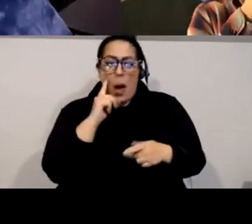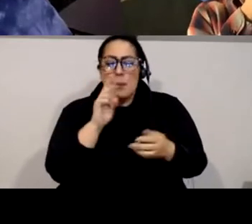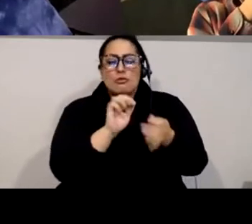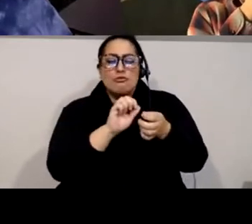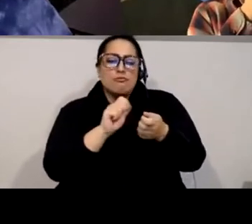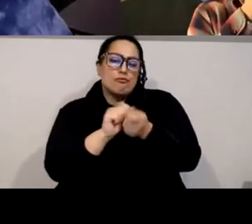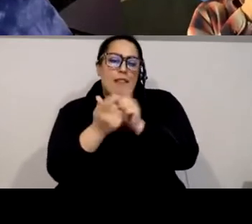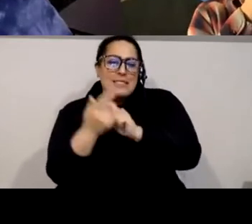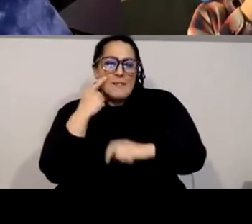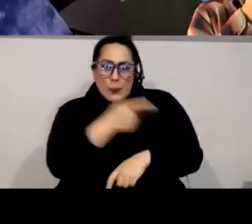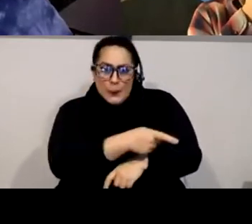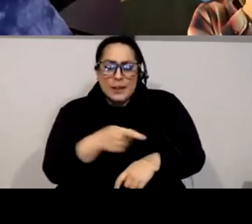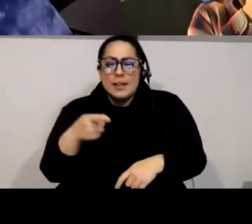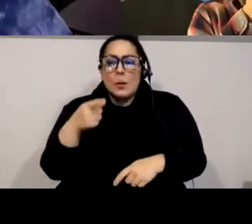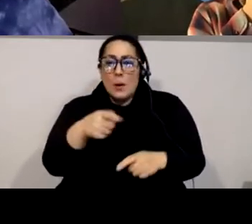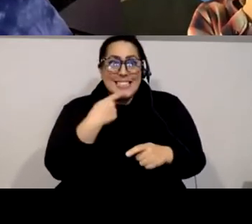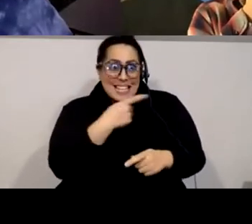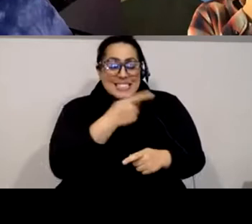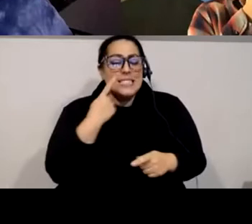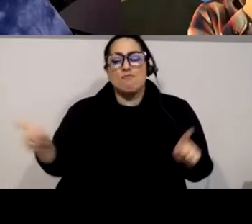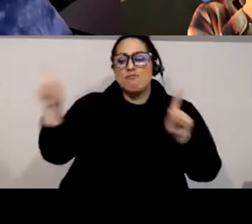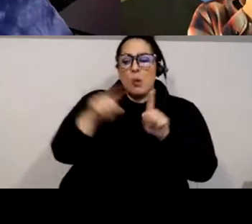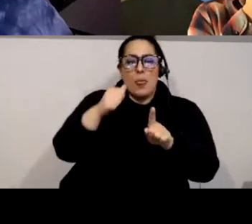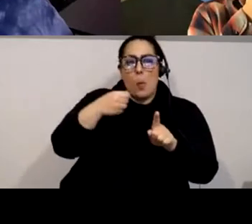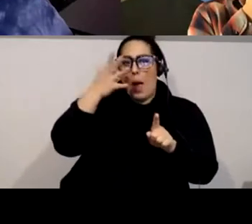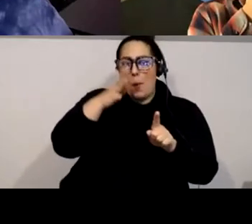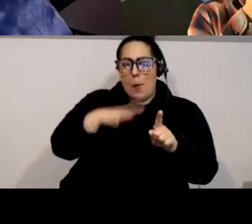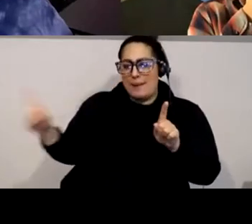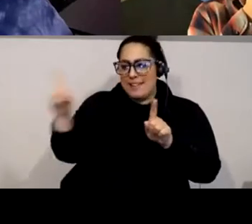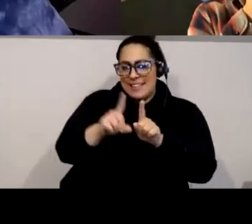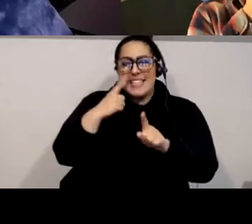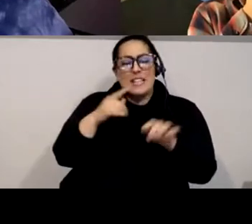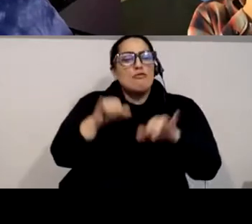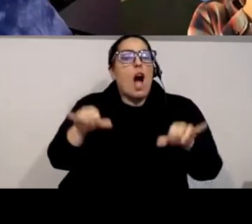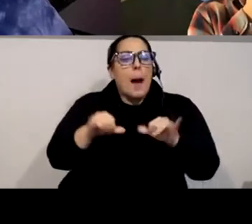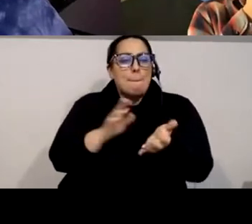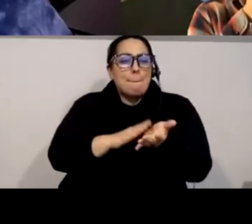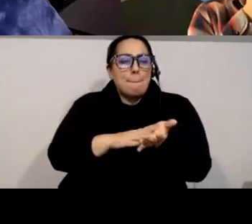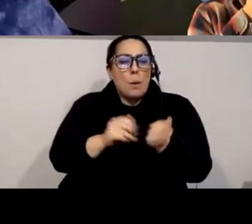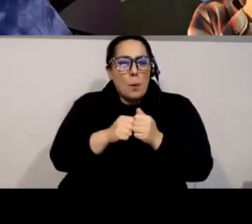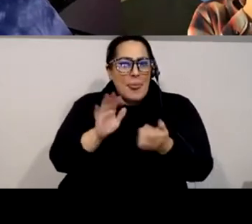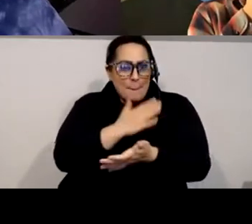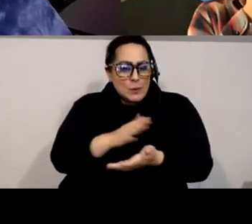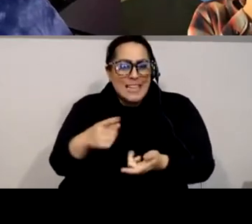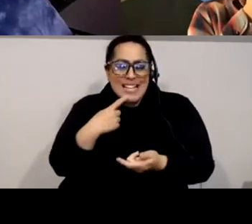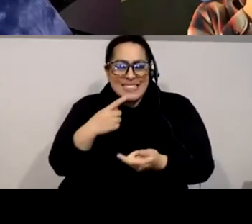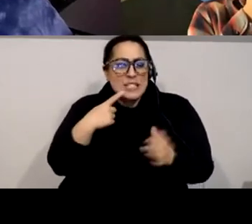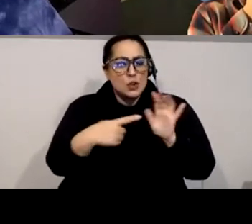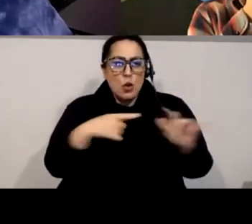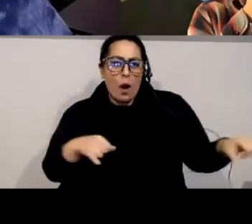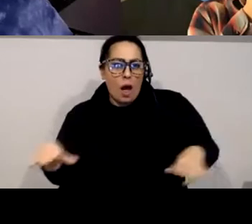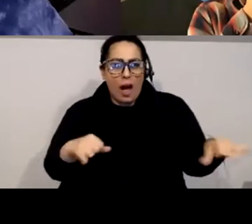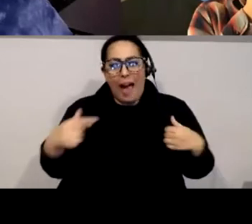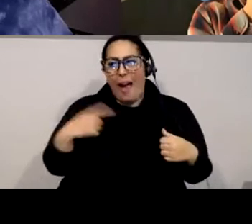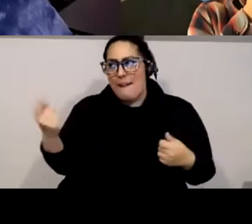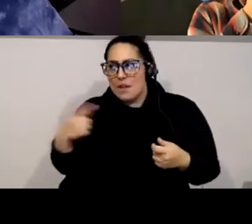posing with the white women he goes he rhymes like black cars we have all these things he's showing also um the uh